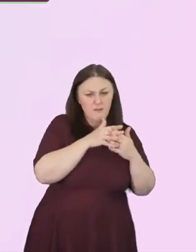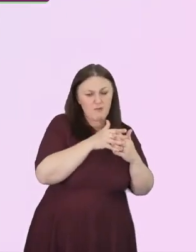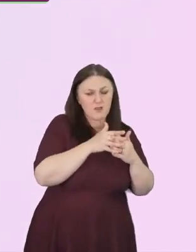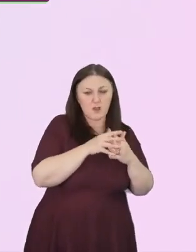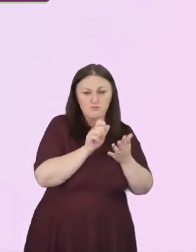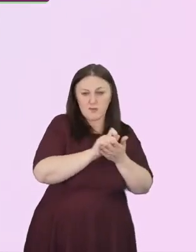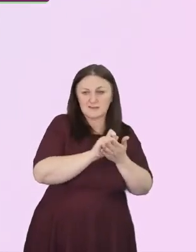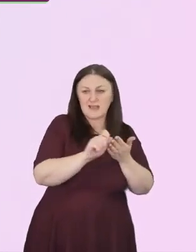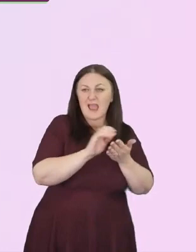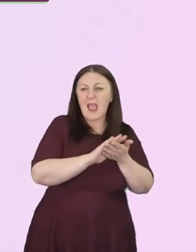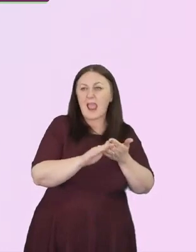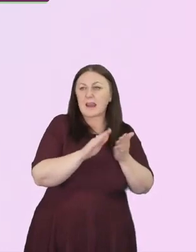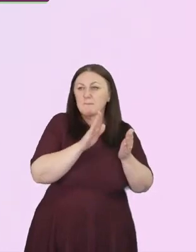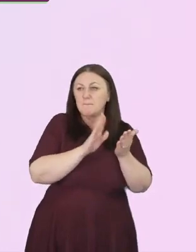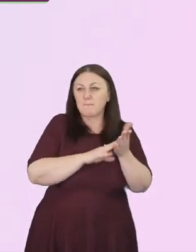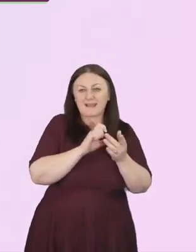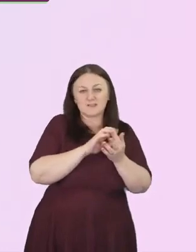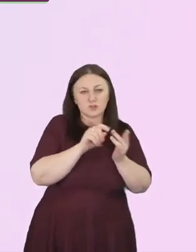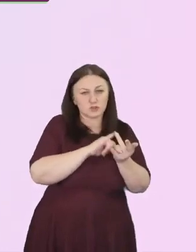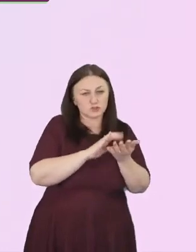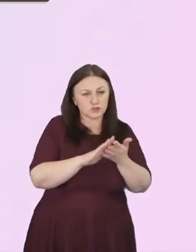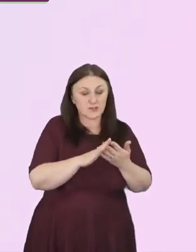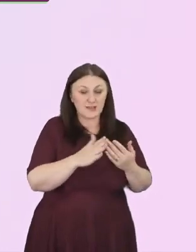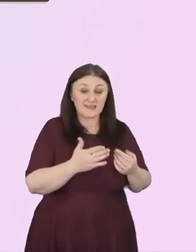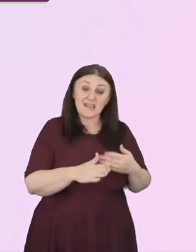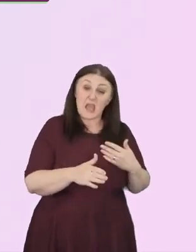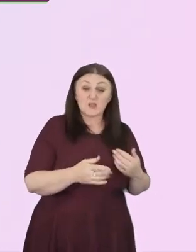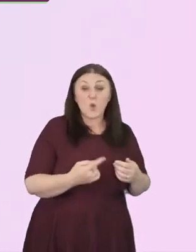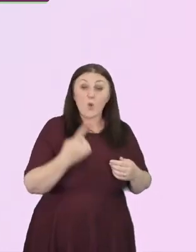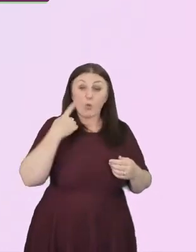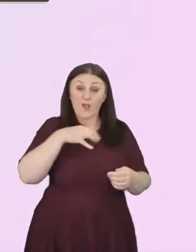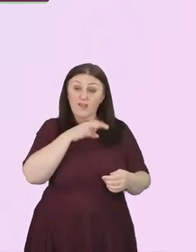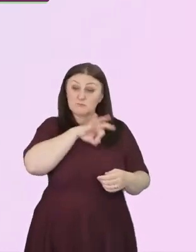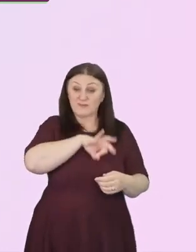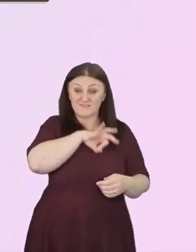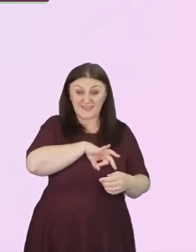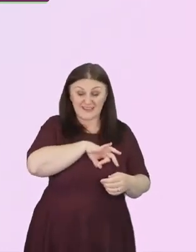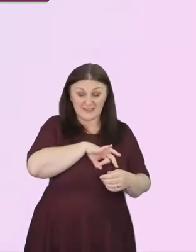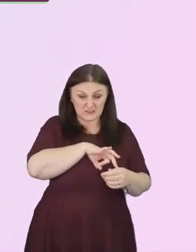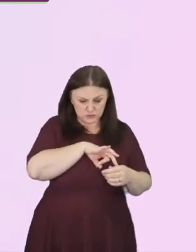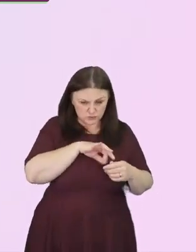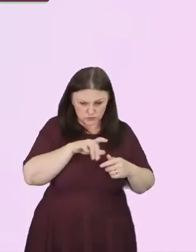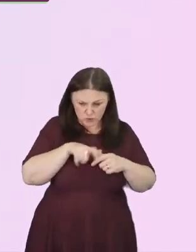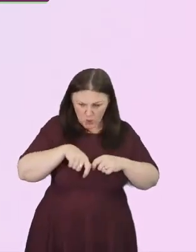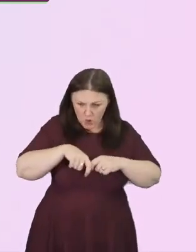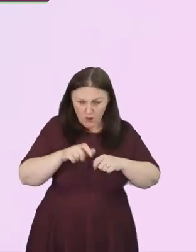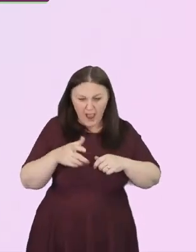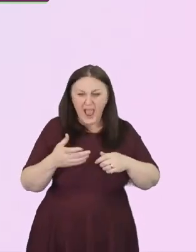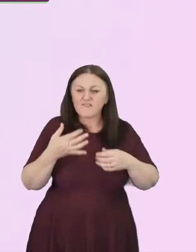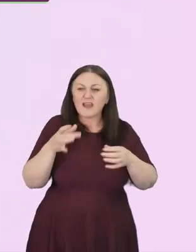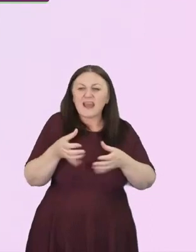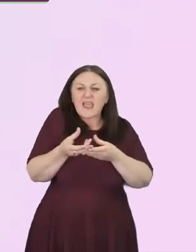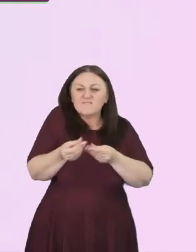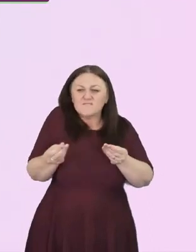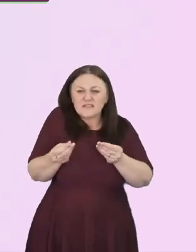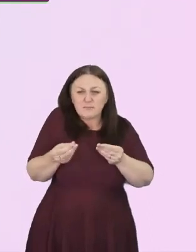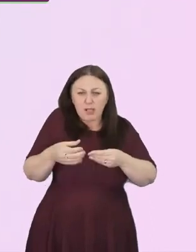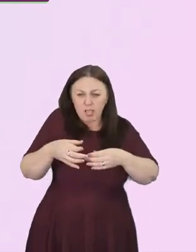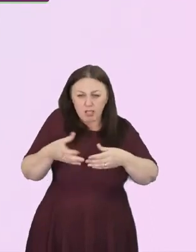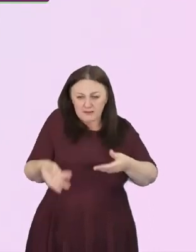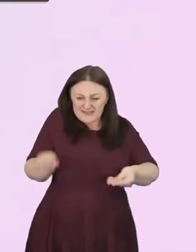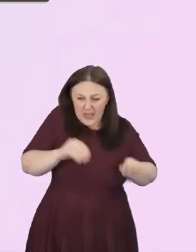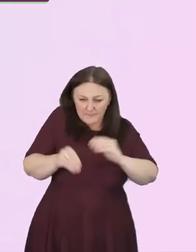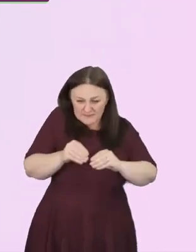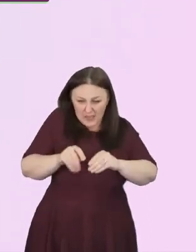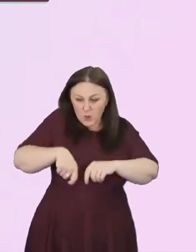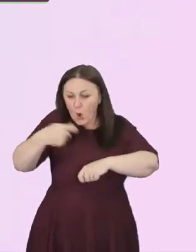It's called White Privilege, Unpacking the Invisible Knapsack. It comprises of a long list of her